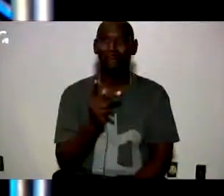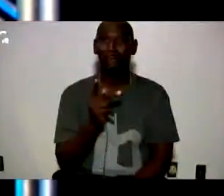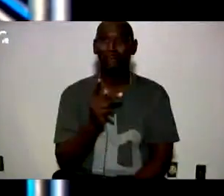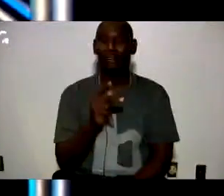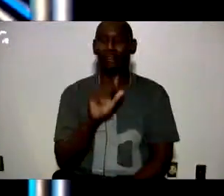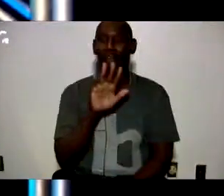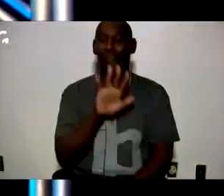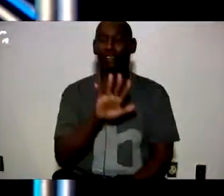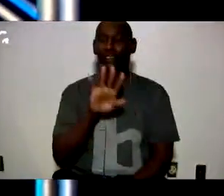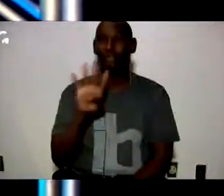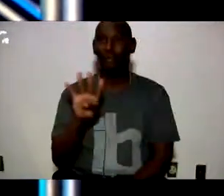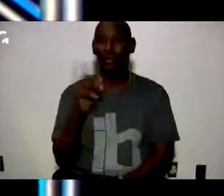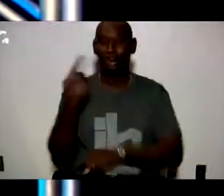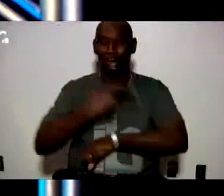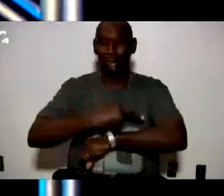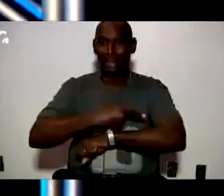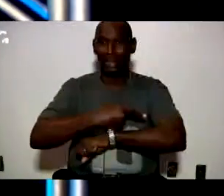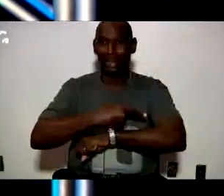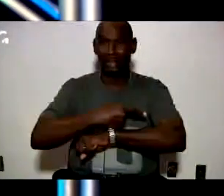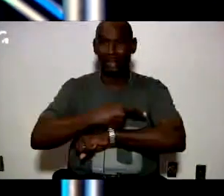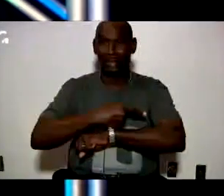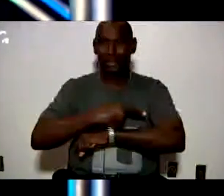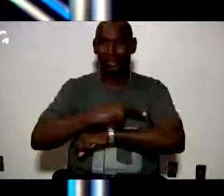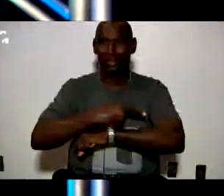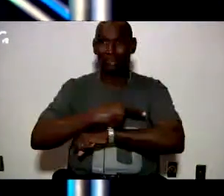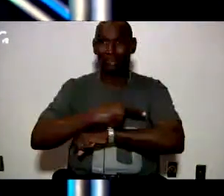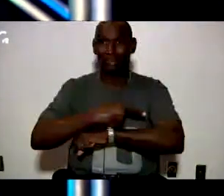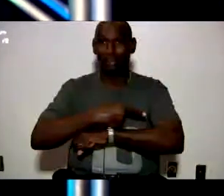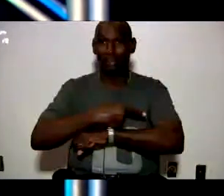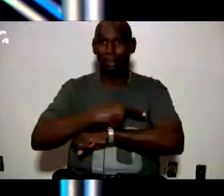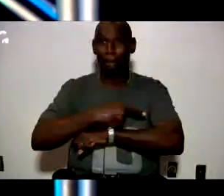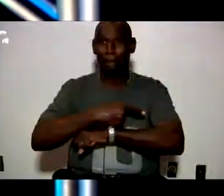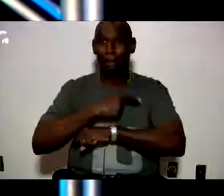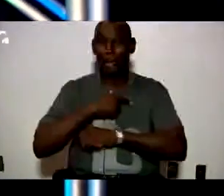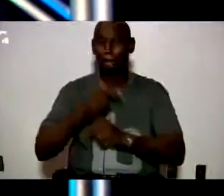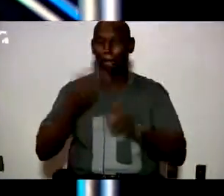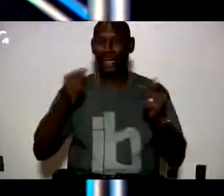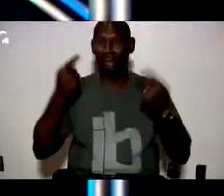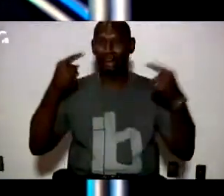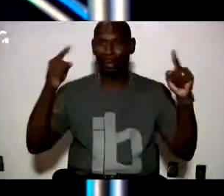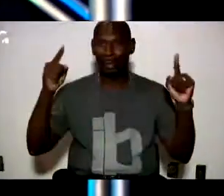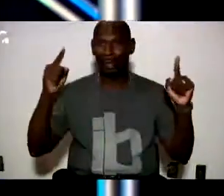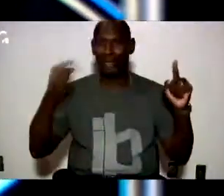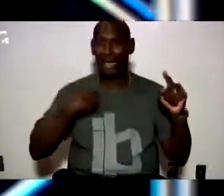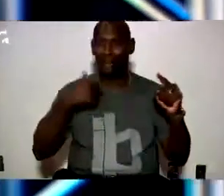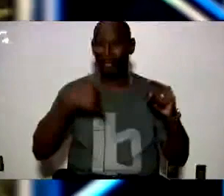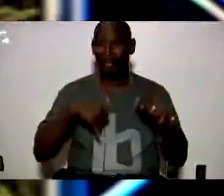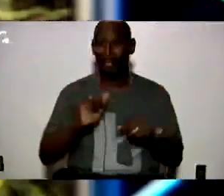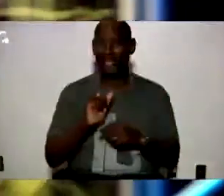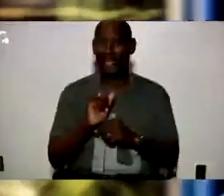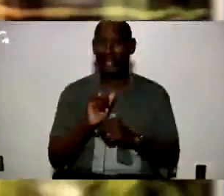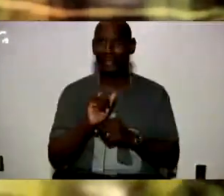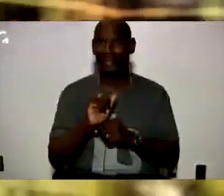54 days. And my greatest accomplishment is that I'm still the interim